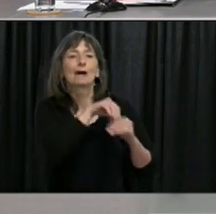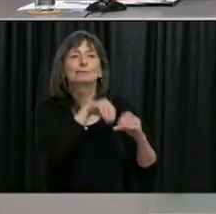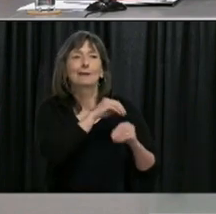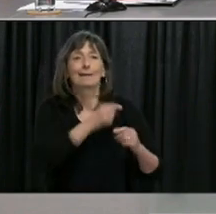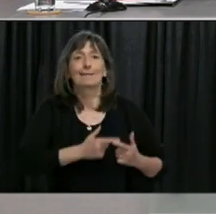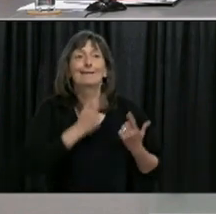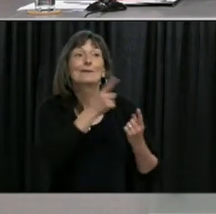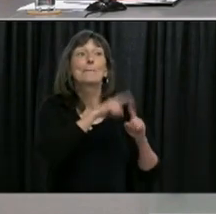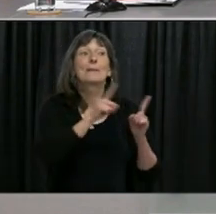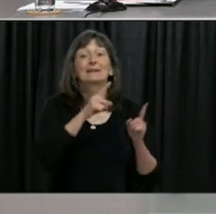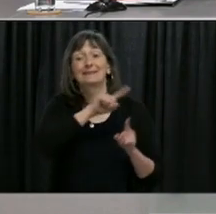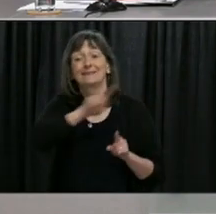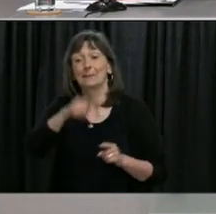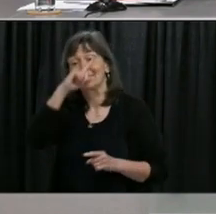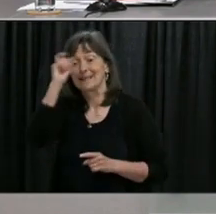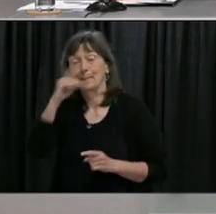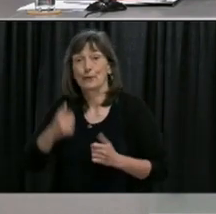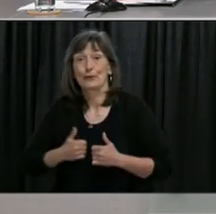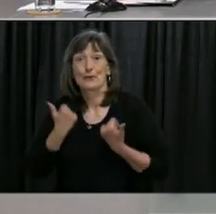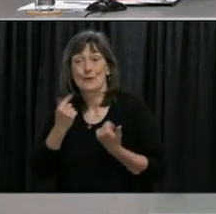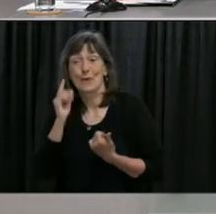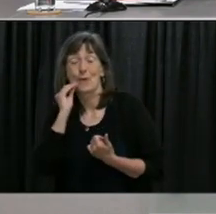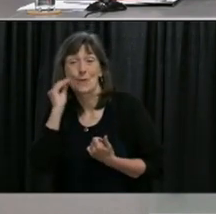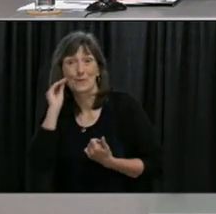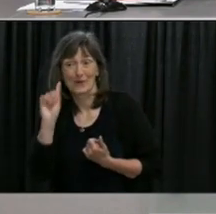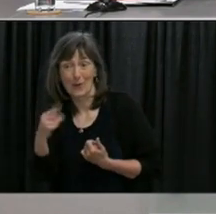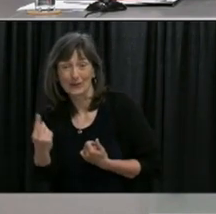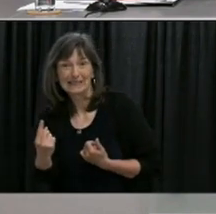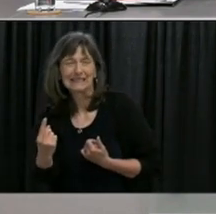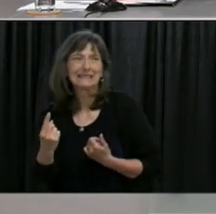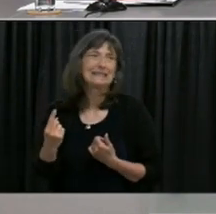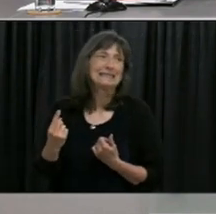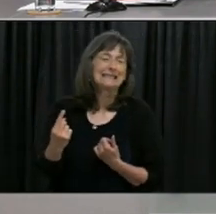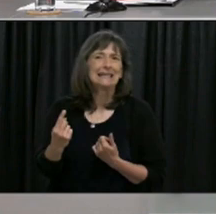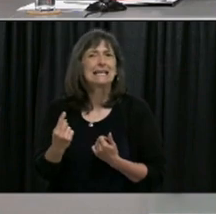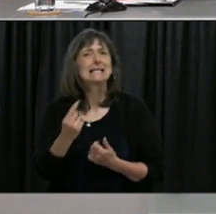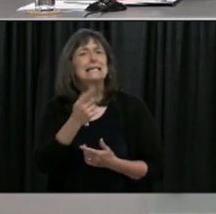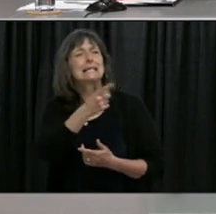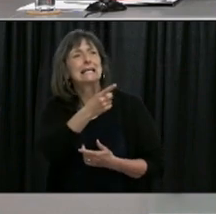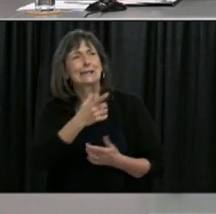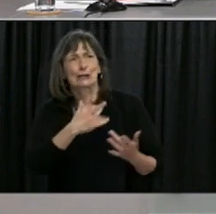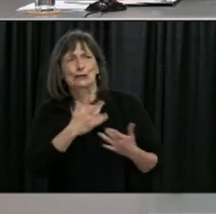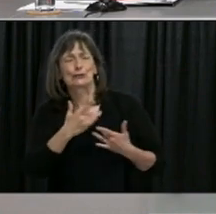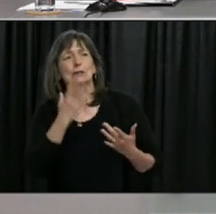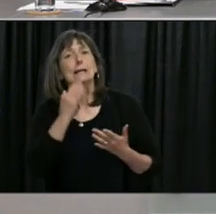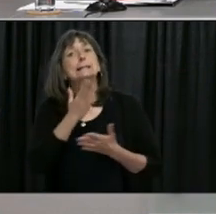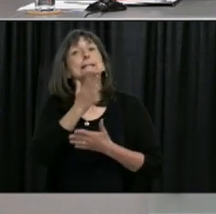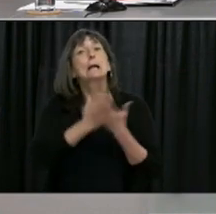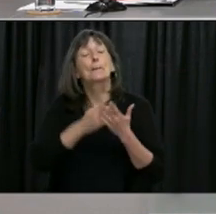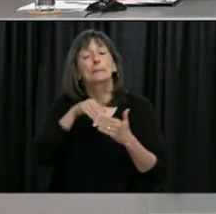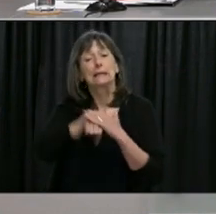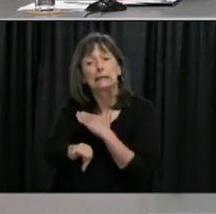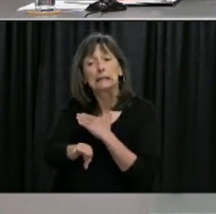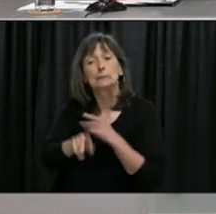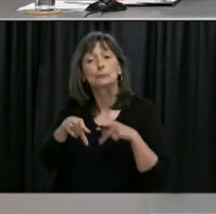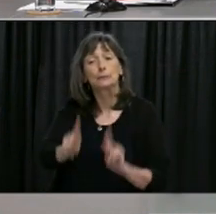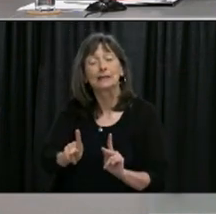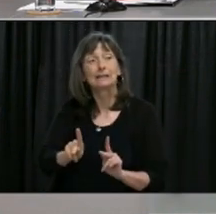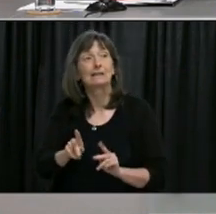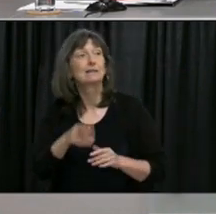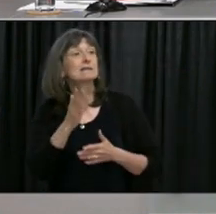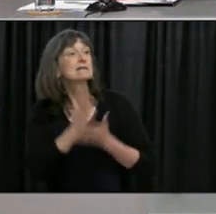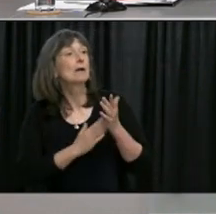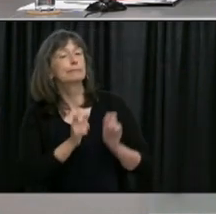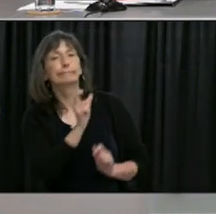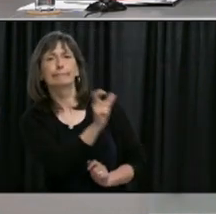referring are in place in some cases but not in others so I guess for someone who is in that situation who's being denied entry